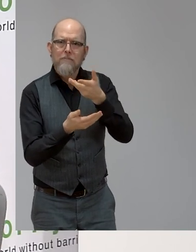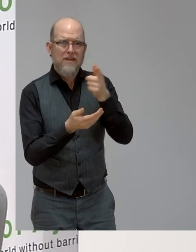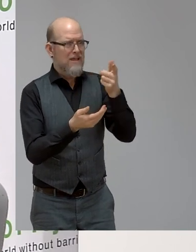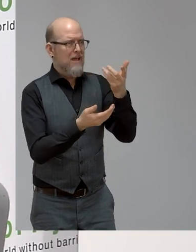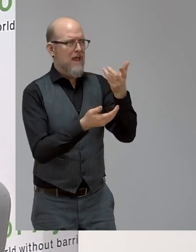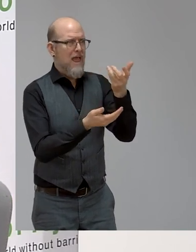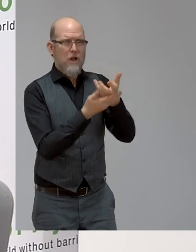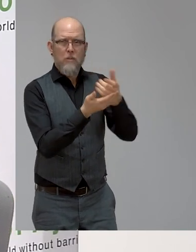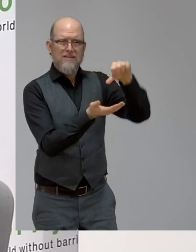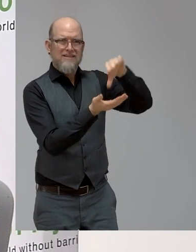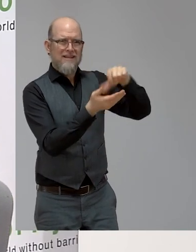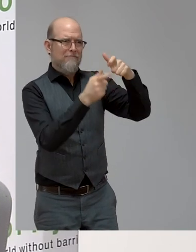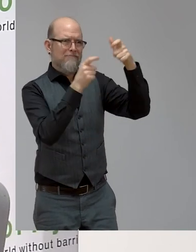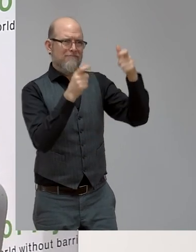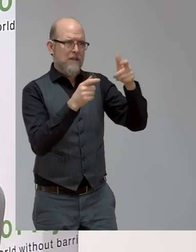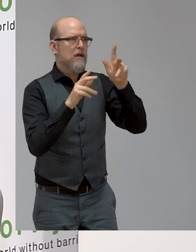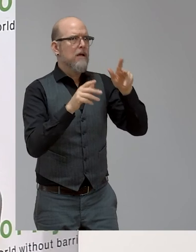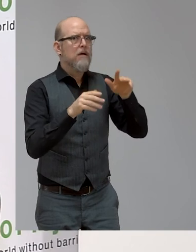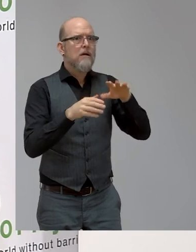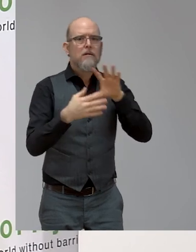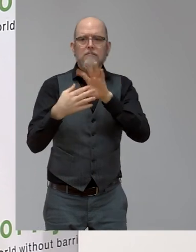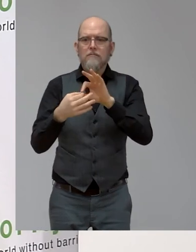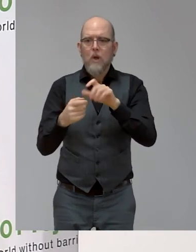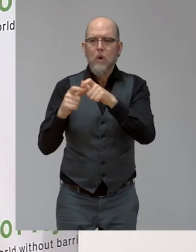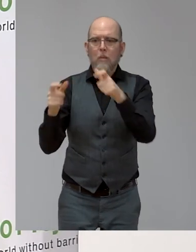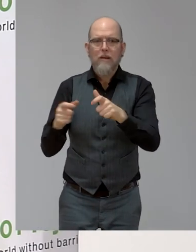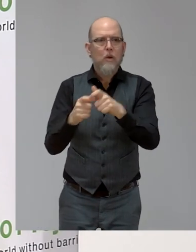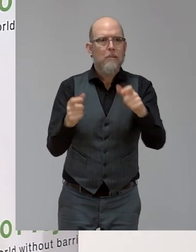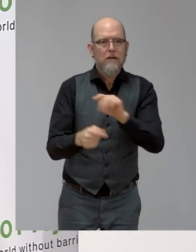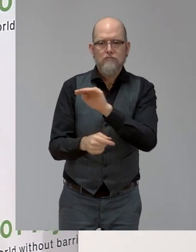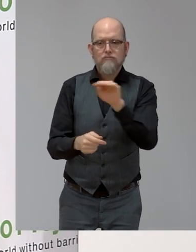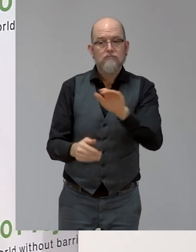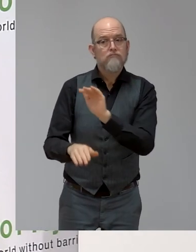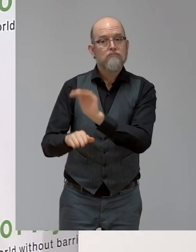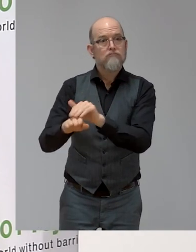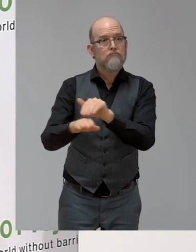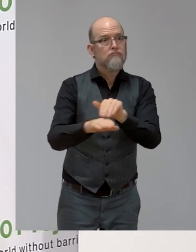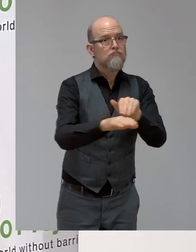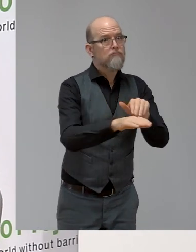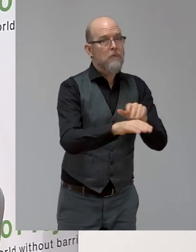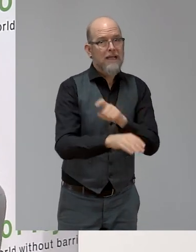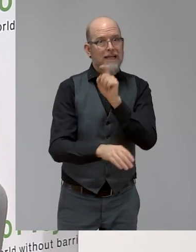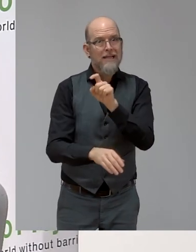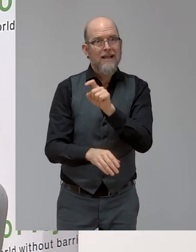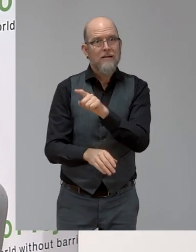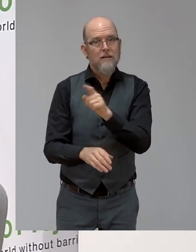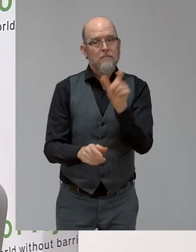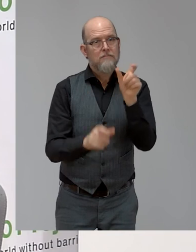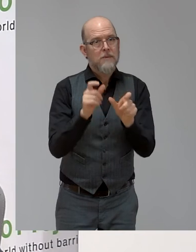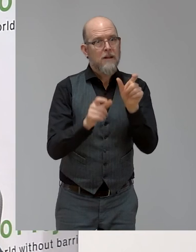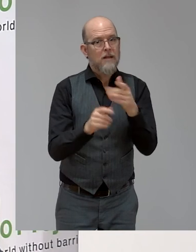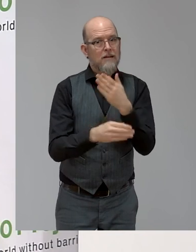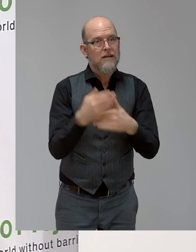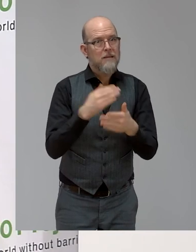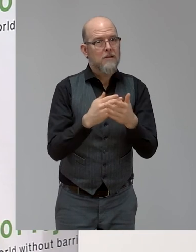companies. Because it is so needed that the perception of persons with disabilities change. And this